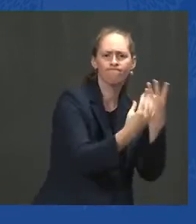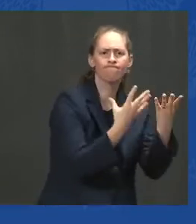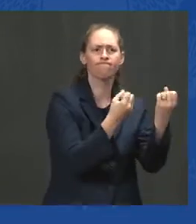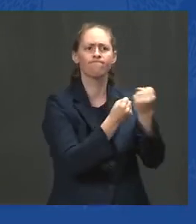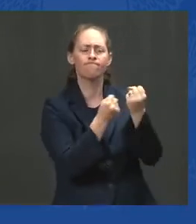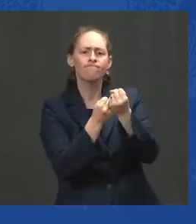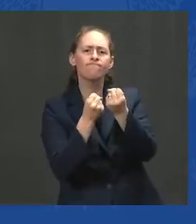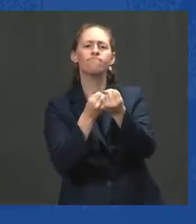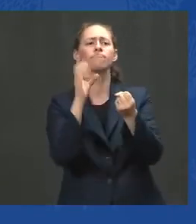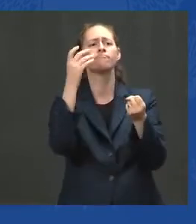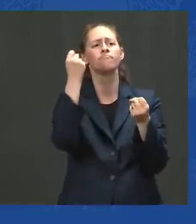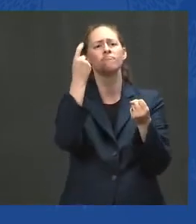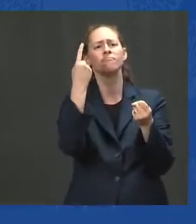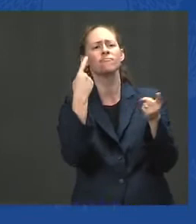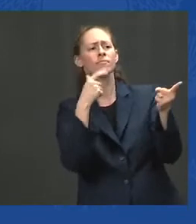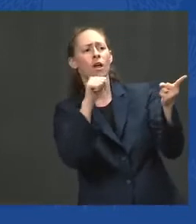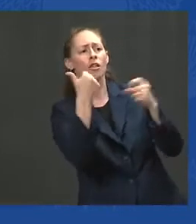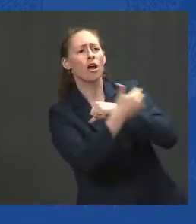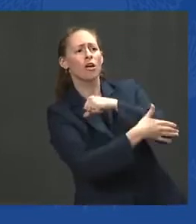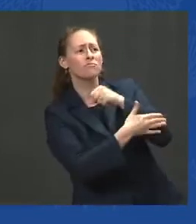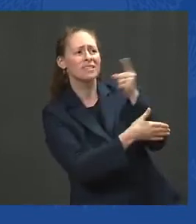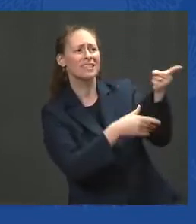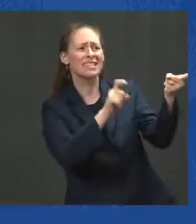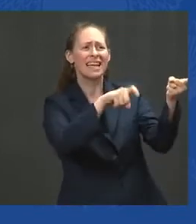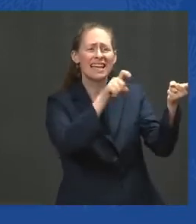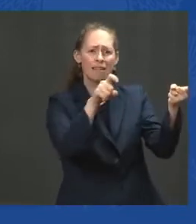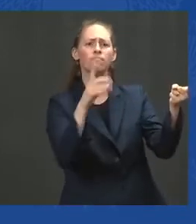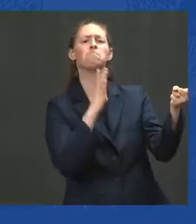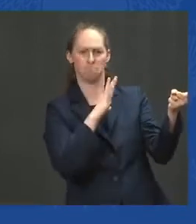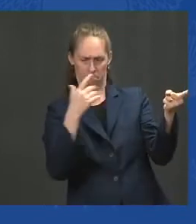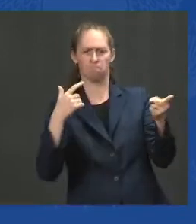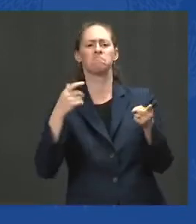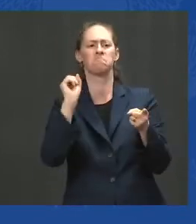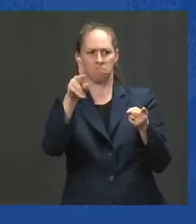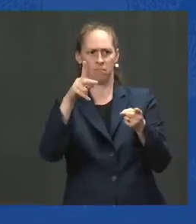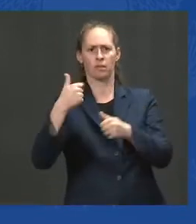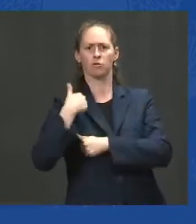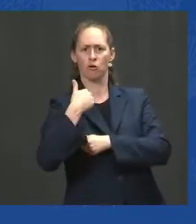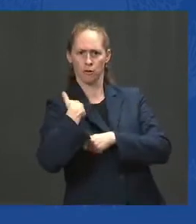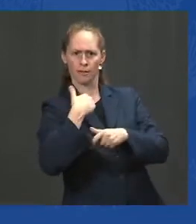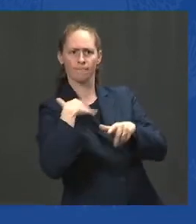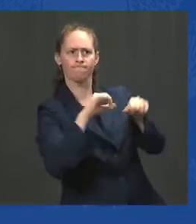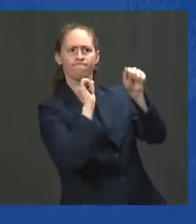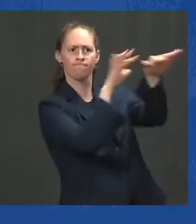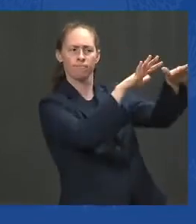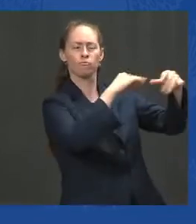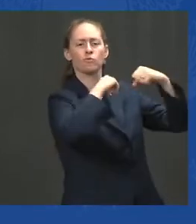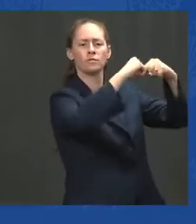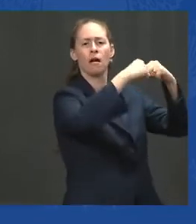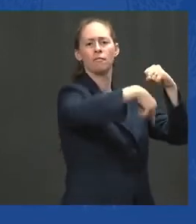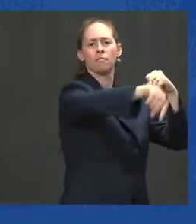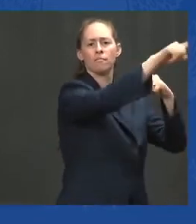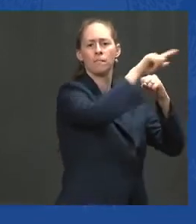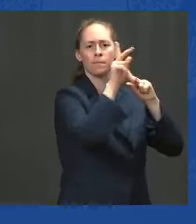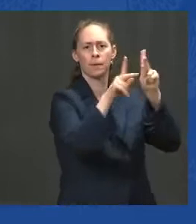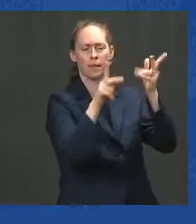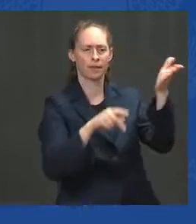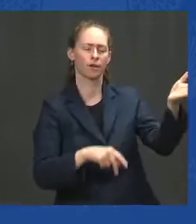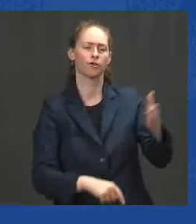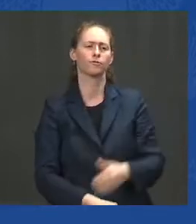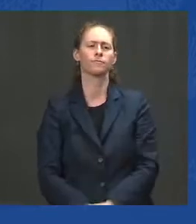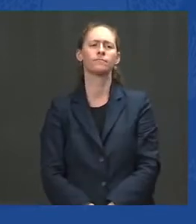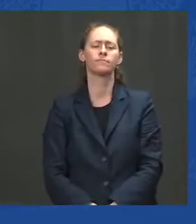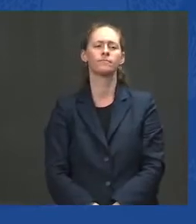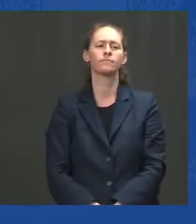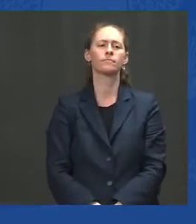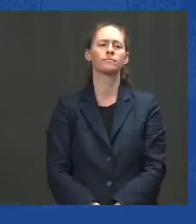in multiple countries where we don't have permanent military presence. If necessary, we'll do the